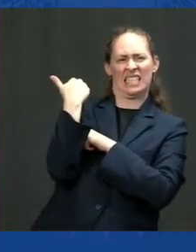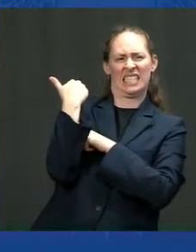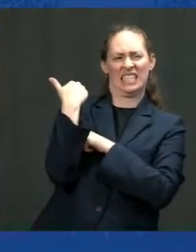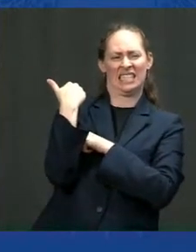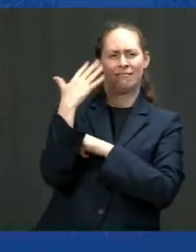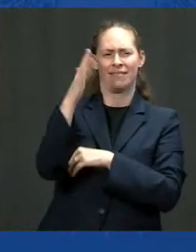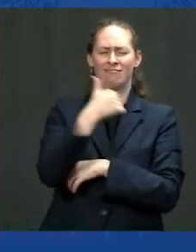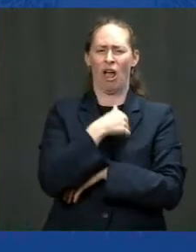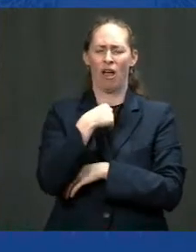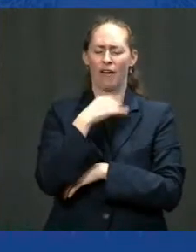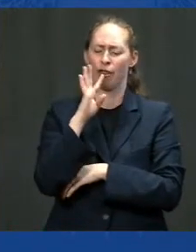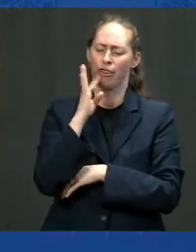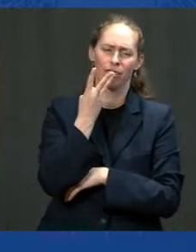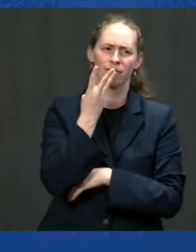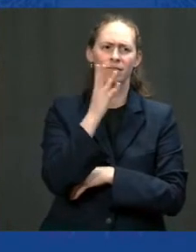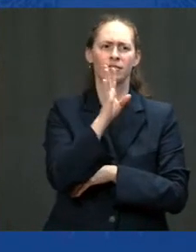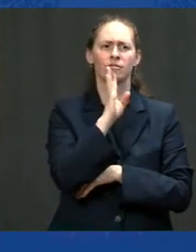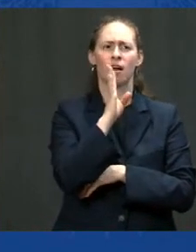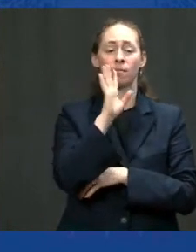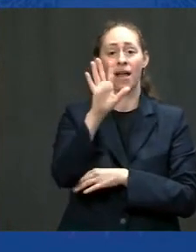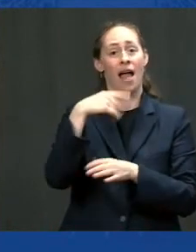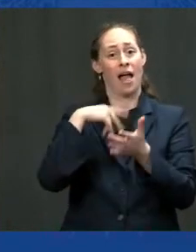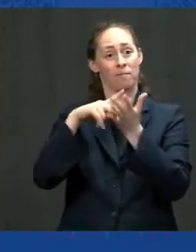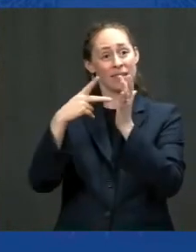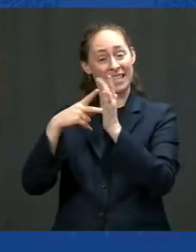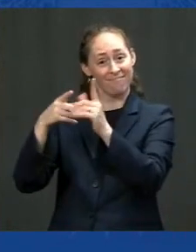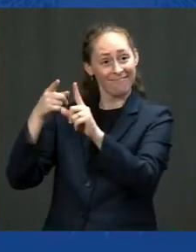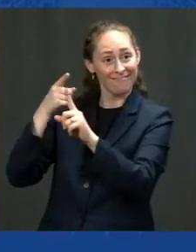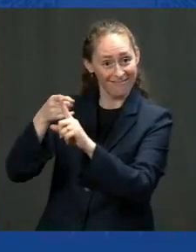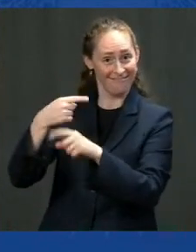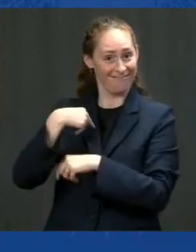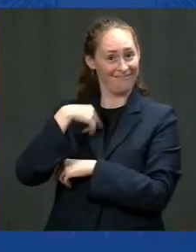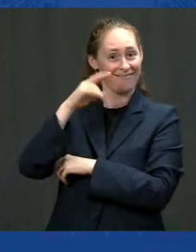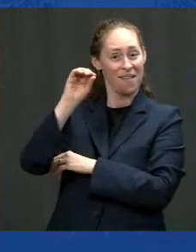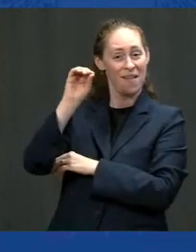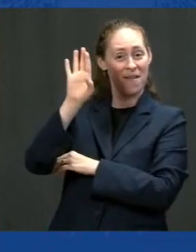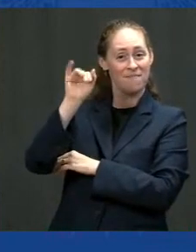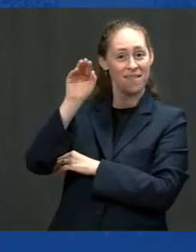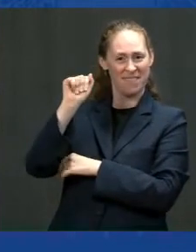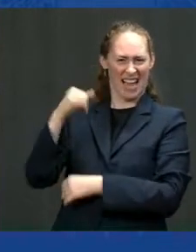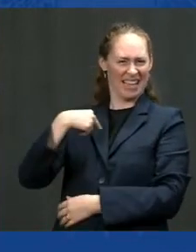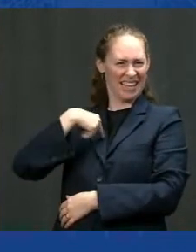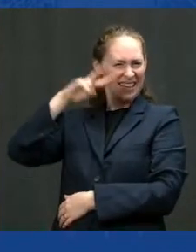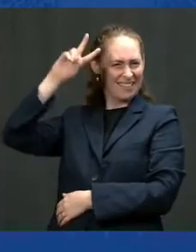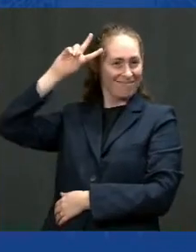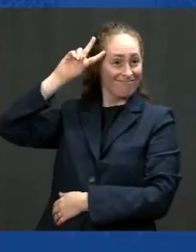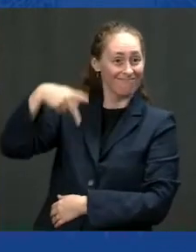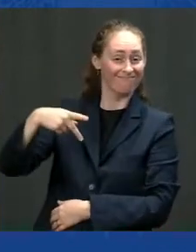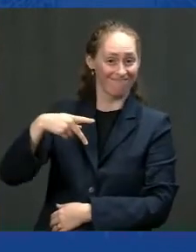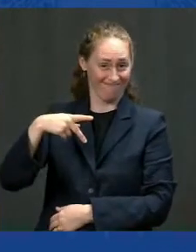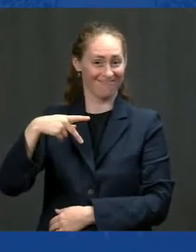President Obama when I was Vice President. And the American auto industry, remember, was on the rocks.